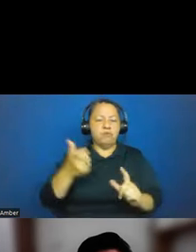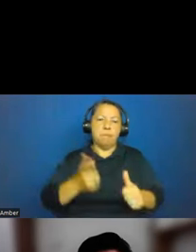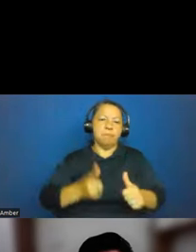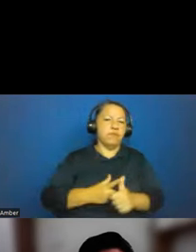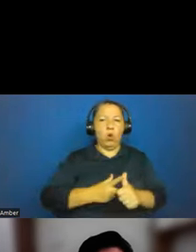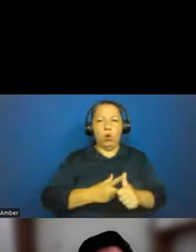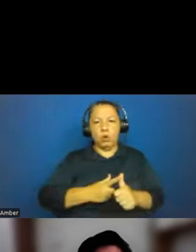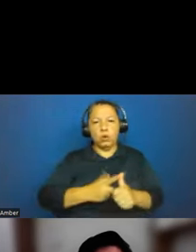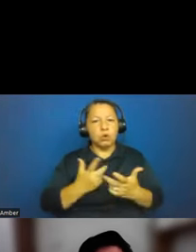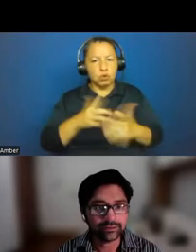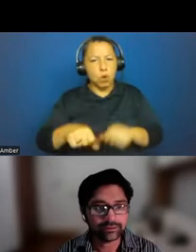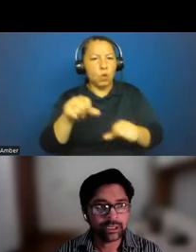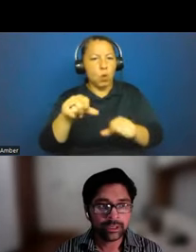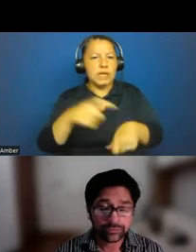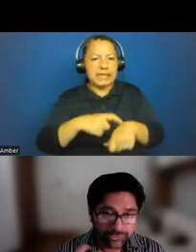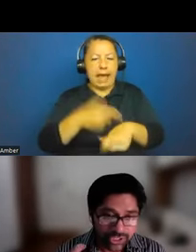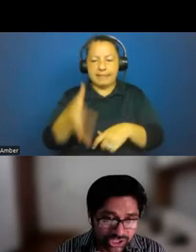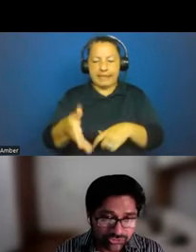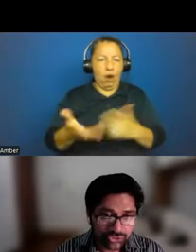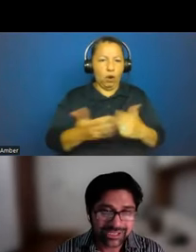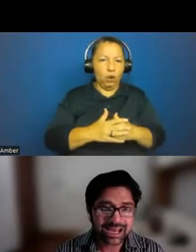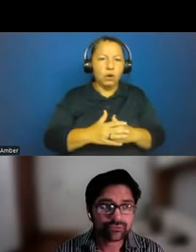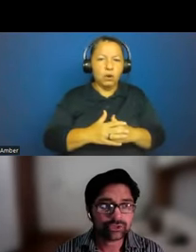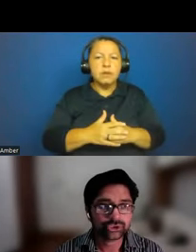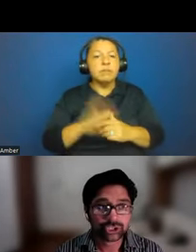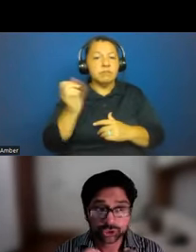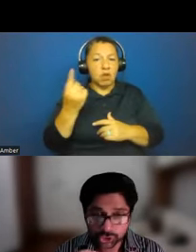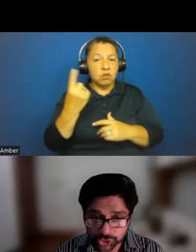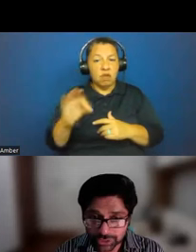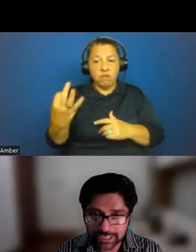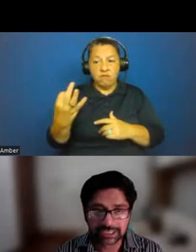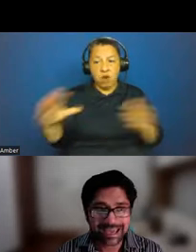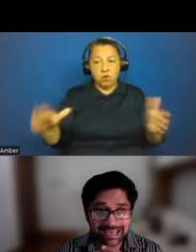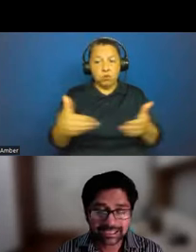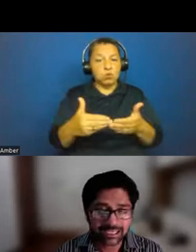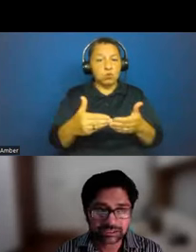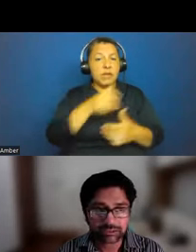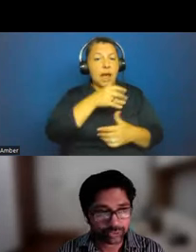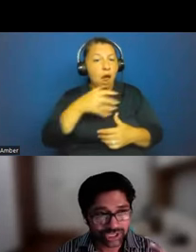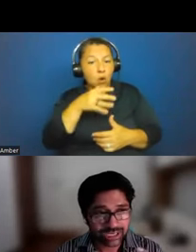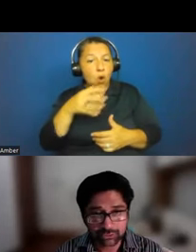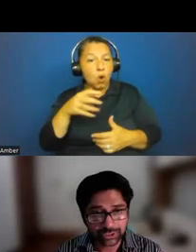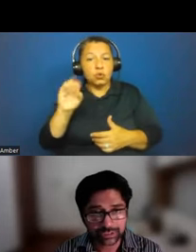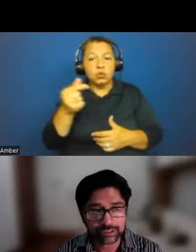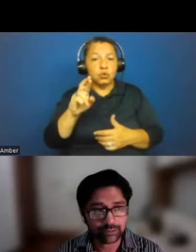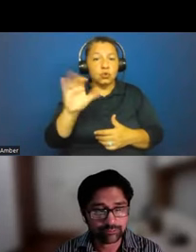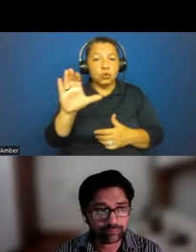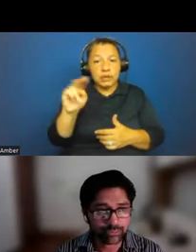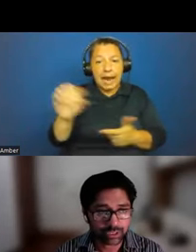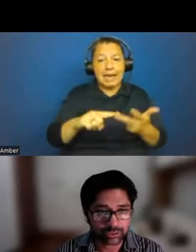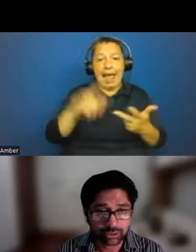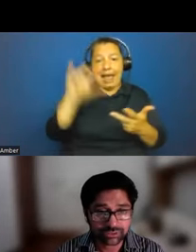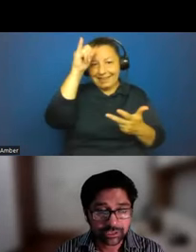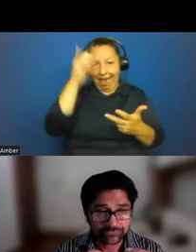colonialism on the island. The French introduced agriculture, sugarcane and cattle, which had quite a